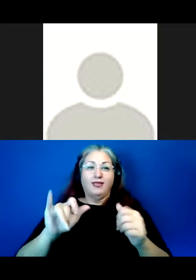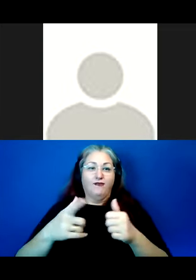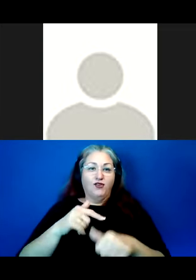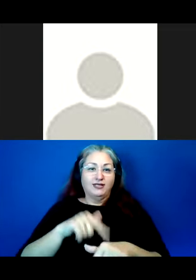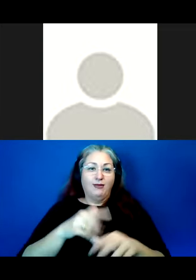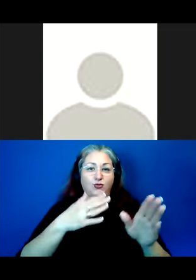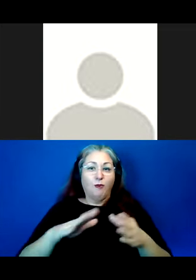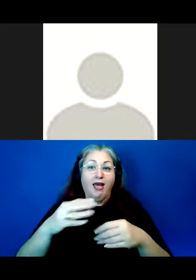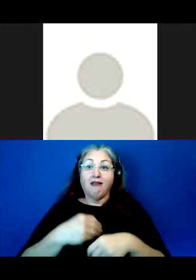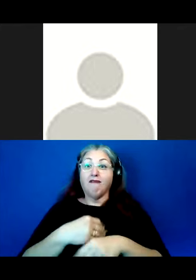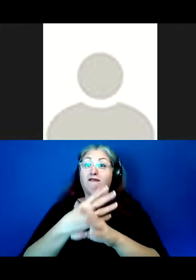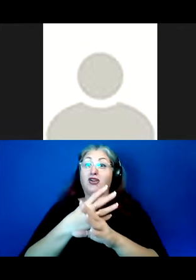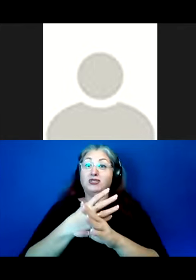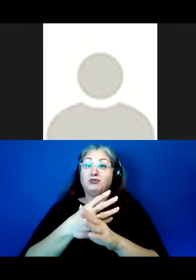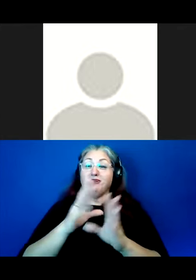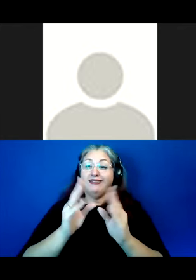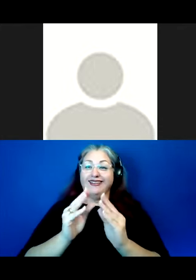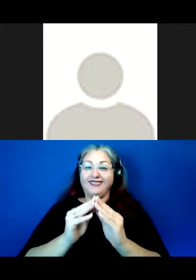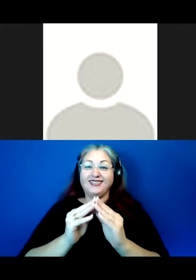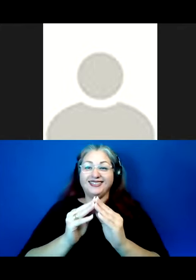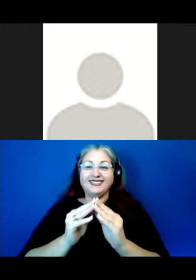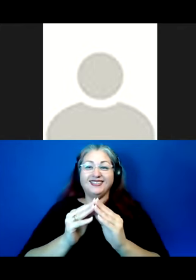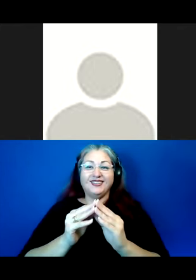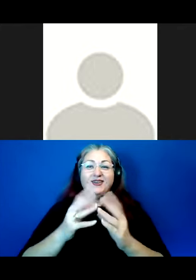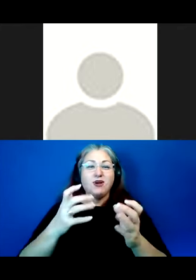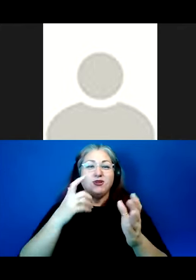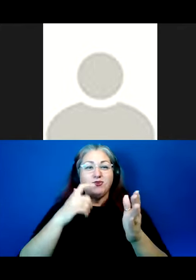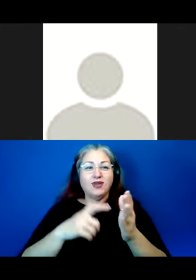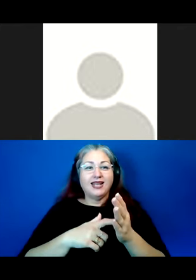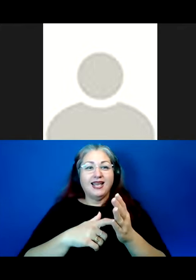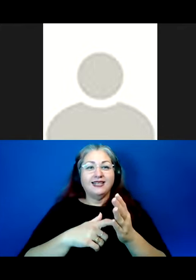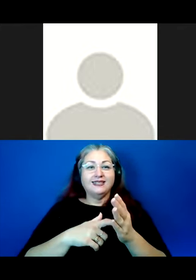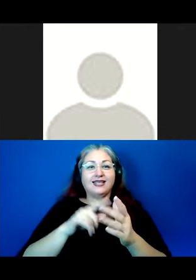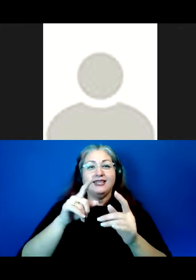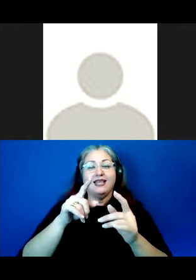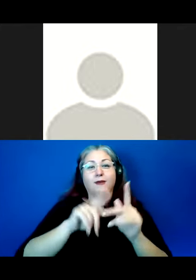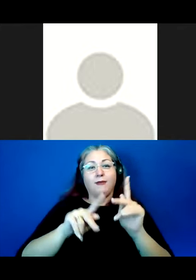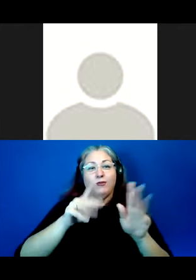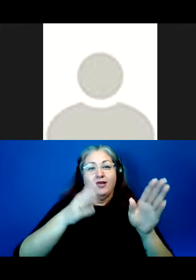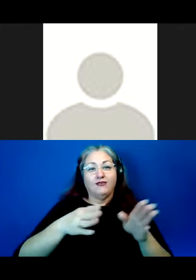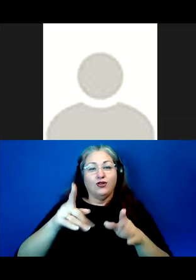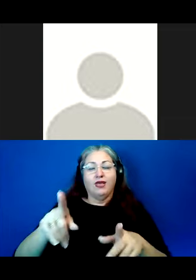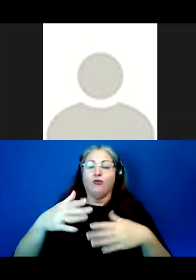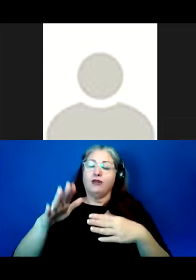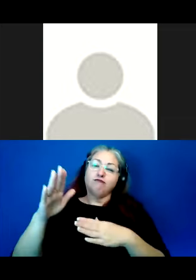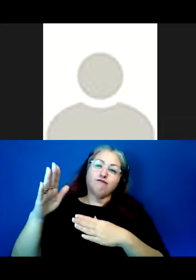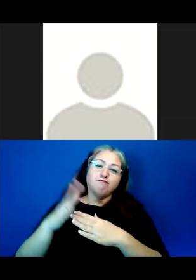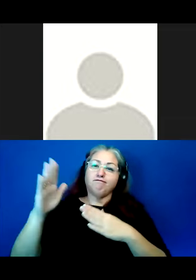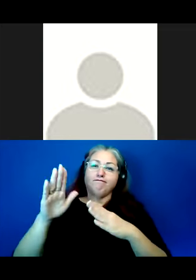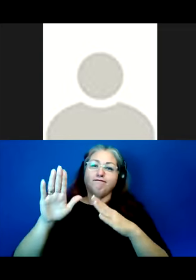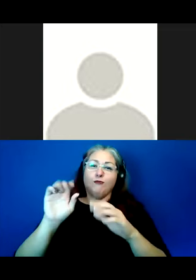time planning a virtual conference. We would like to recognize the following individuals for their outstanding work.